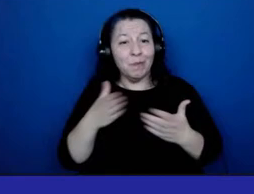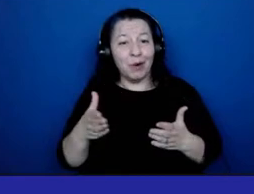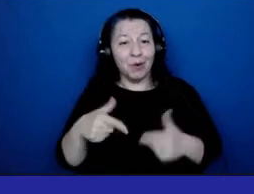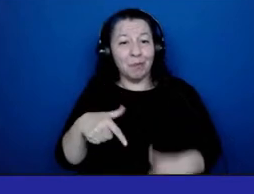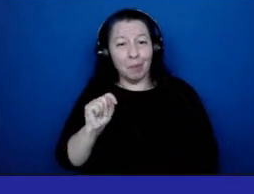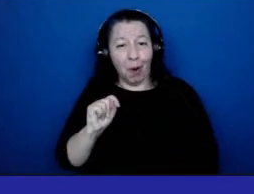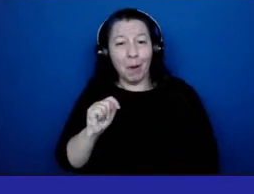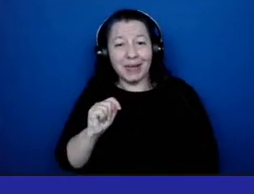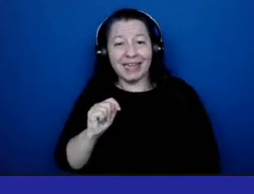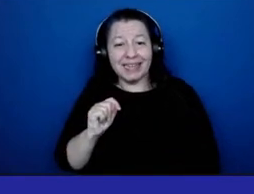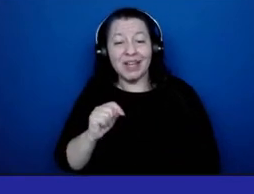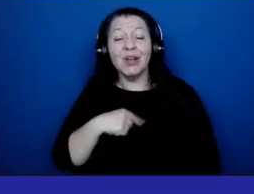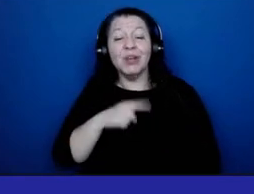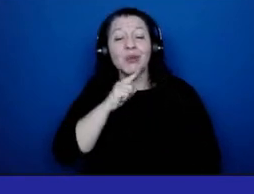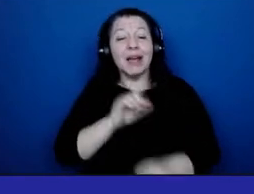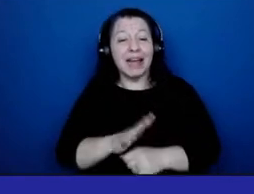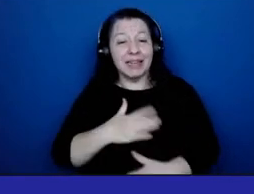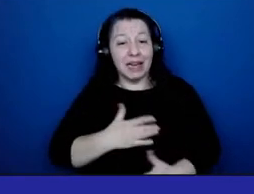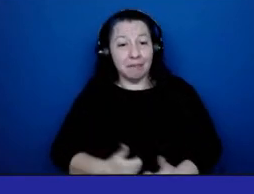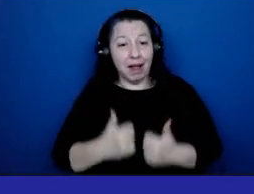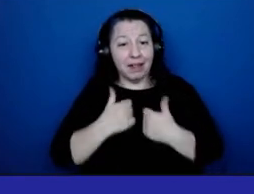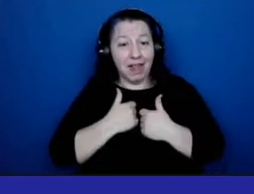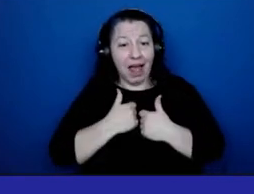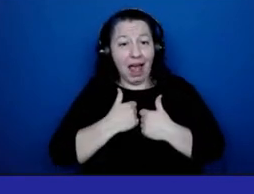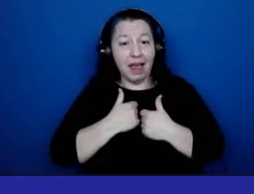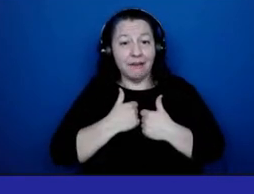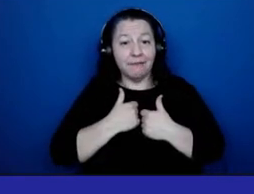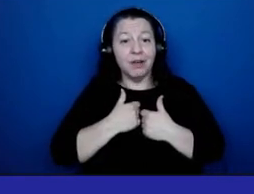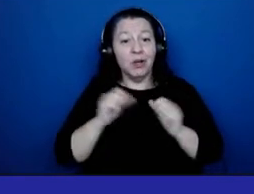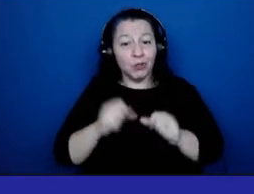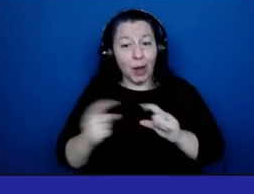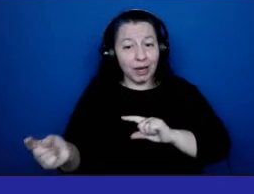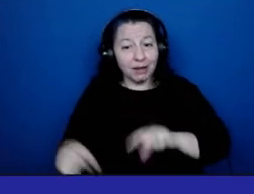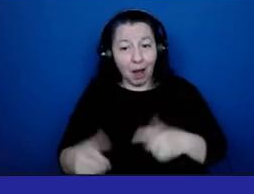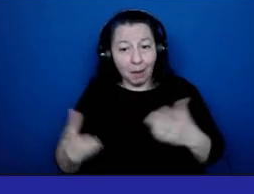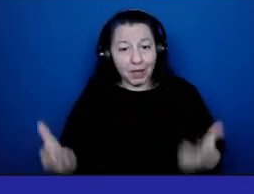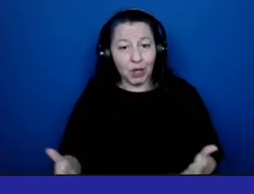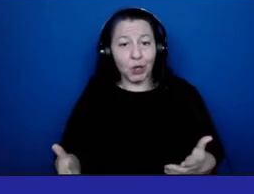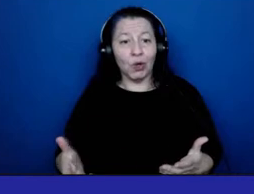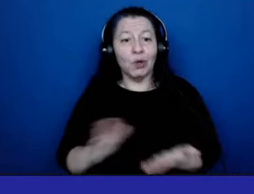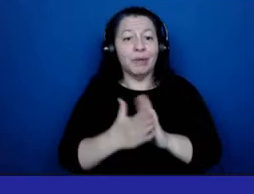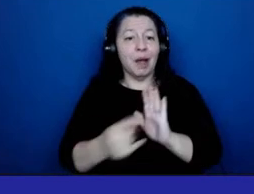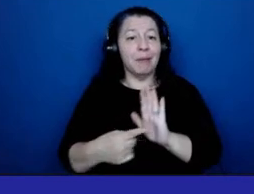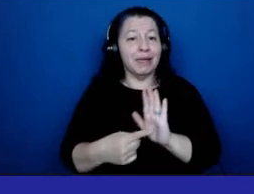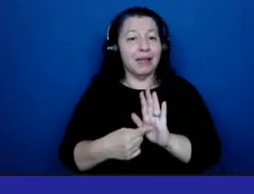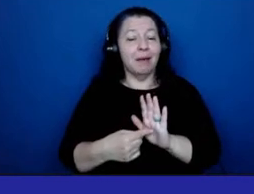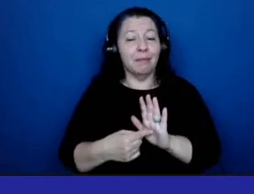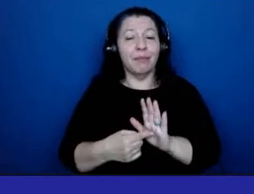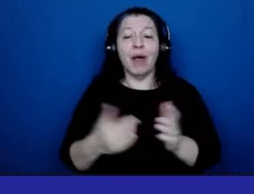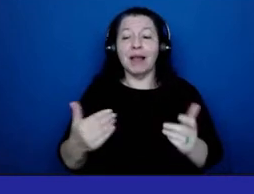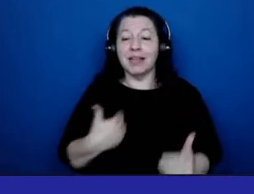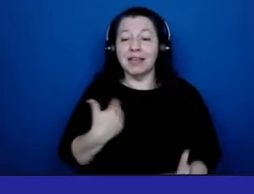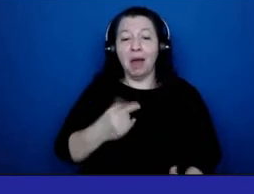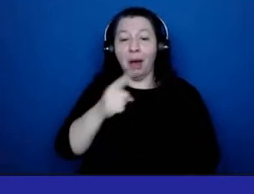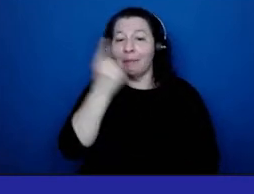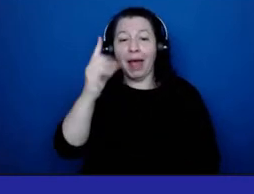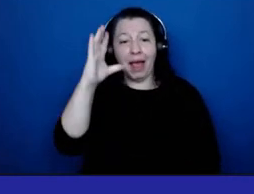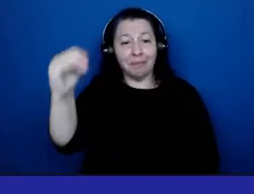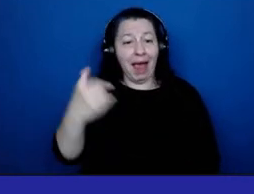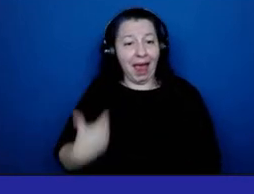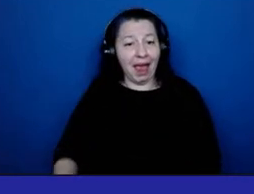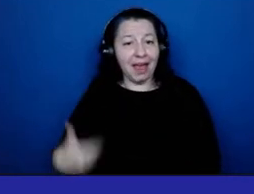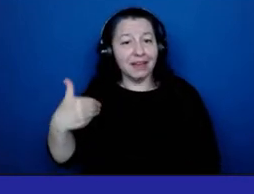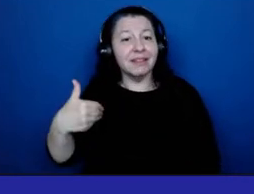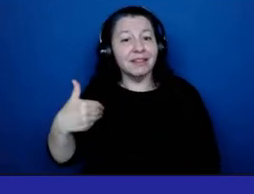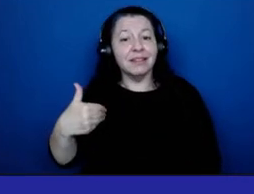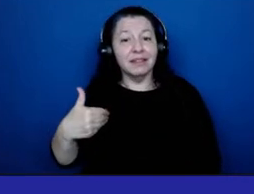So I dedicated my life to be here, to be an example as a young black man and